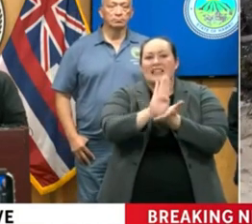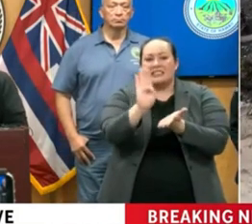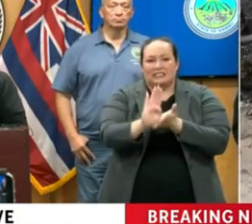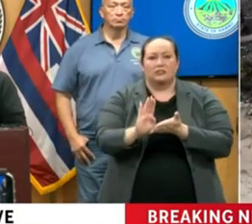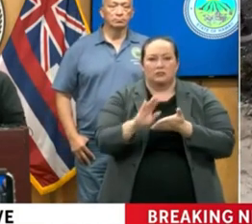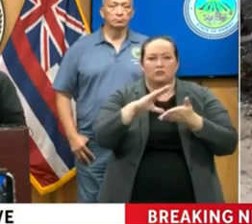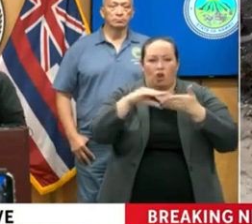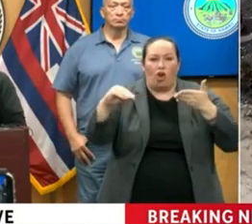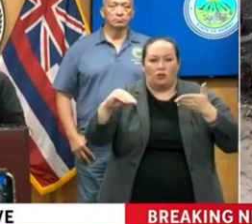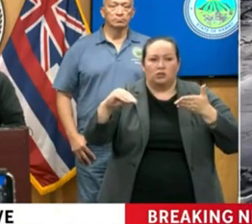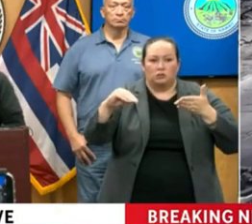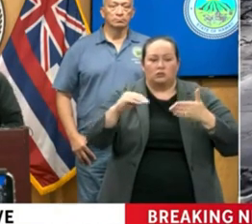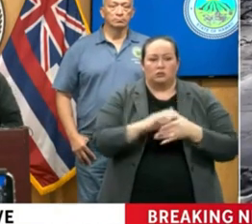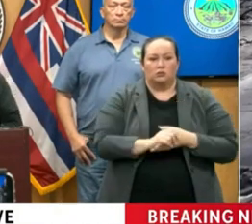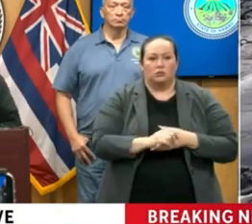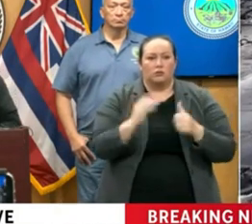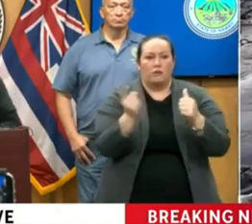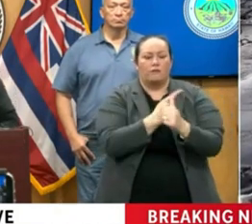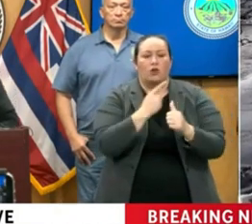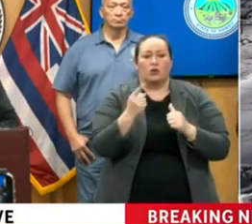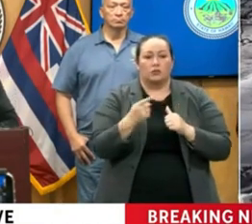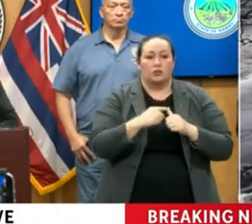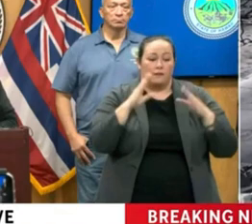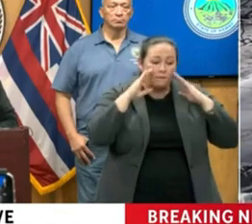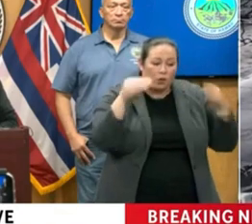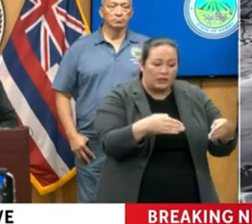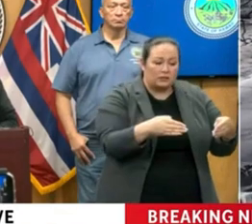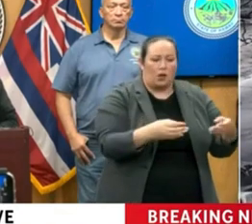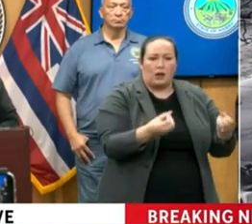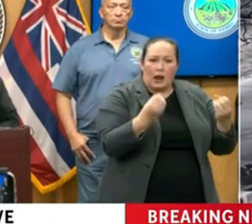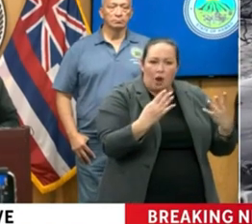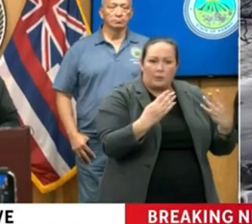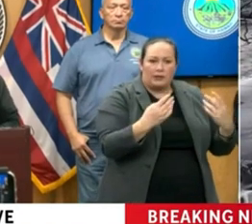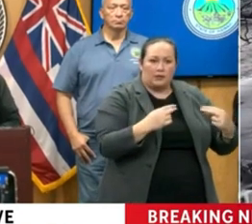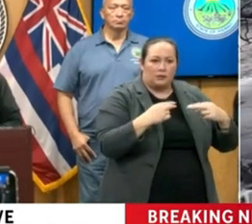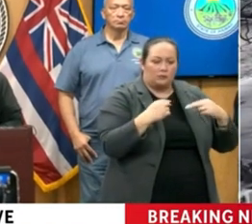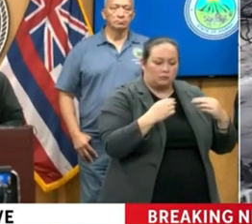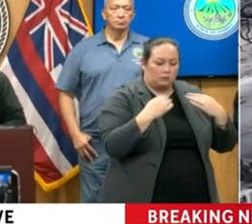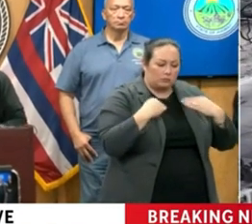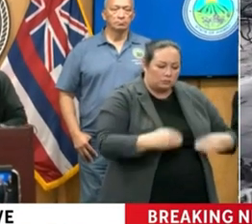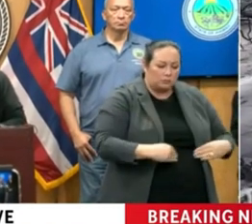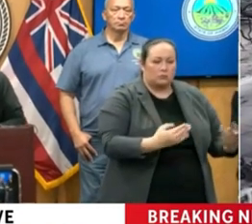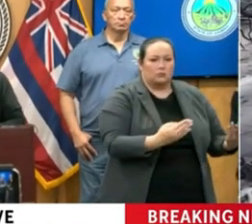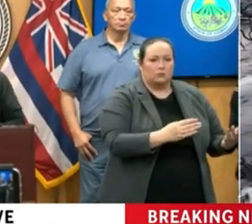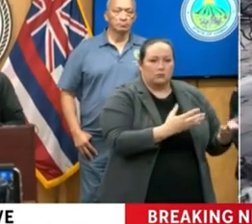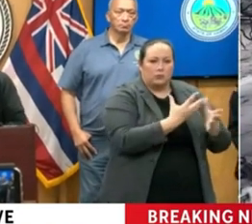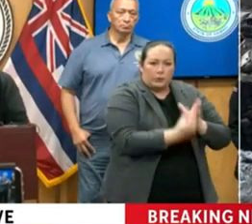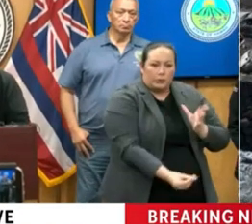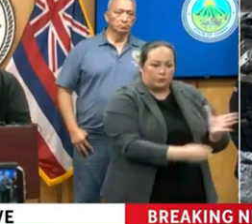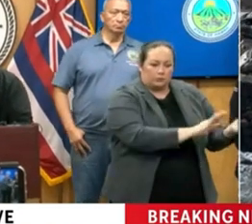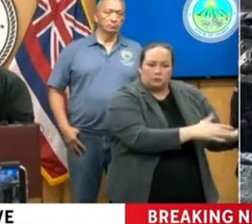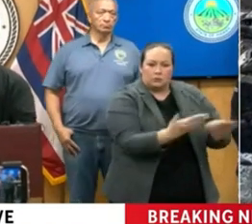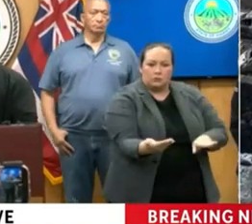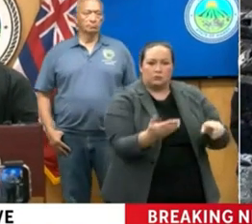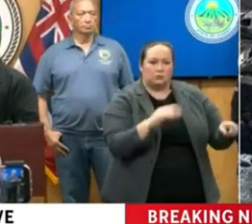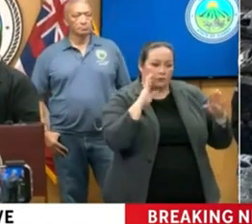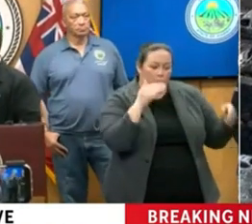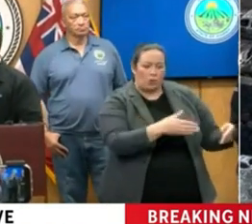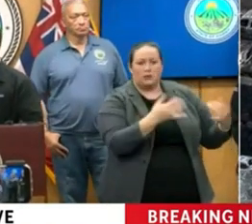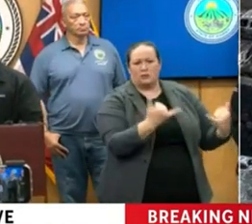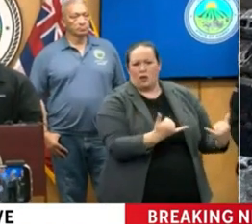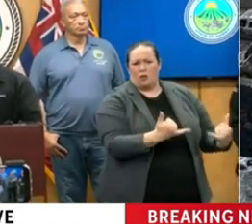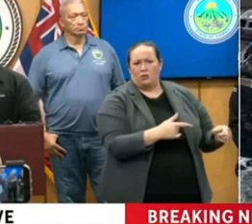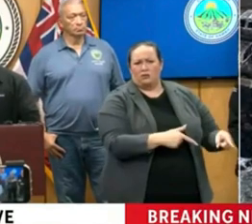focused on lives lost. That's why we are so heartbroken. And while we have to respect what the chief of police had to say,